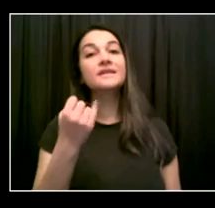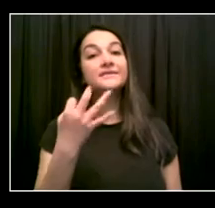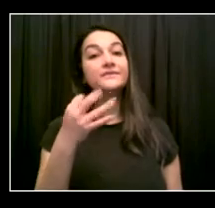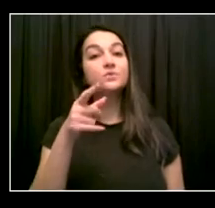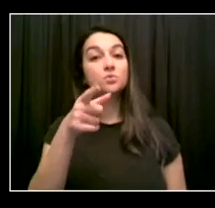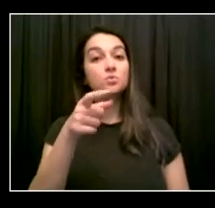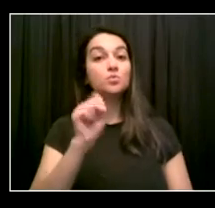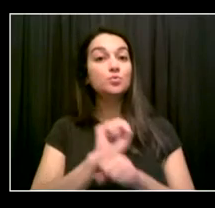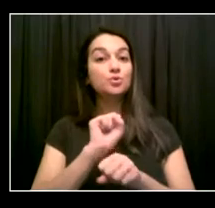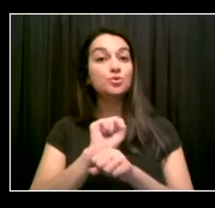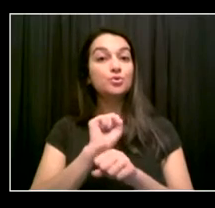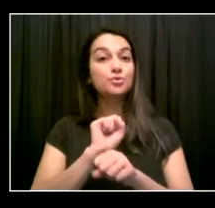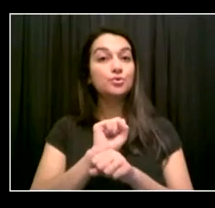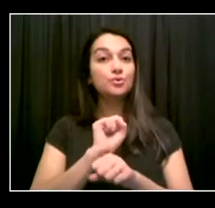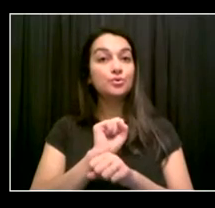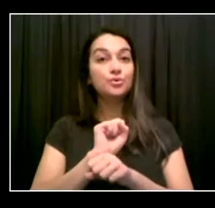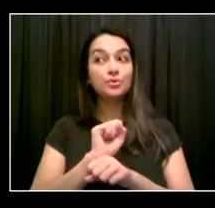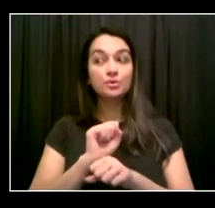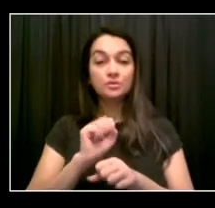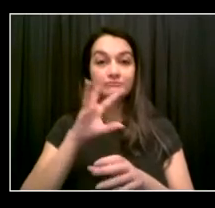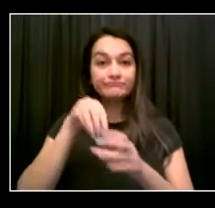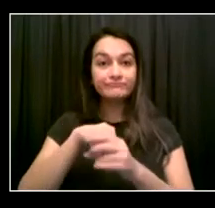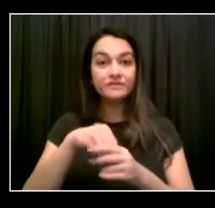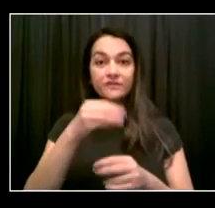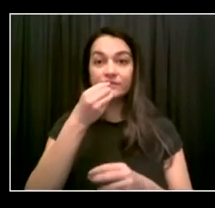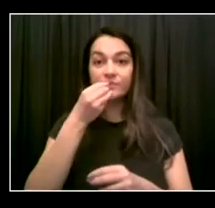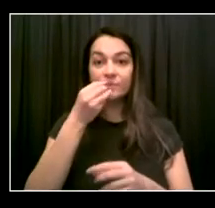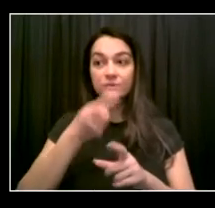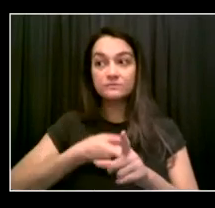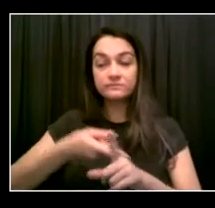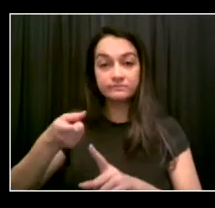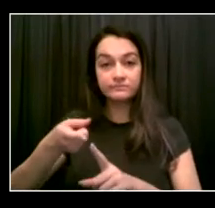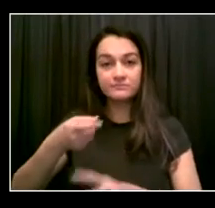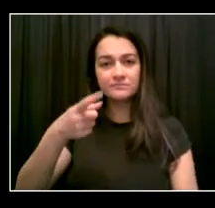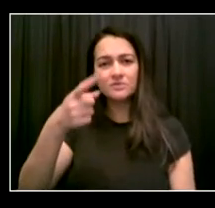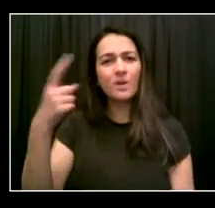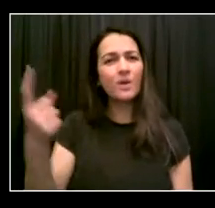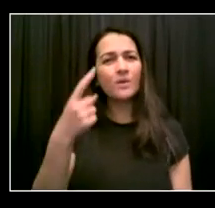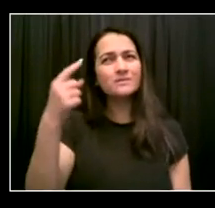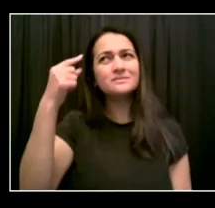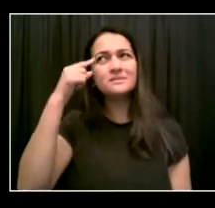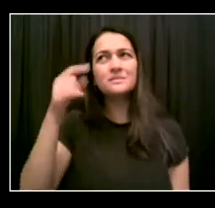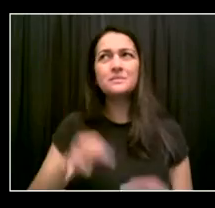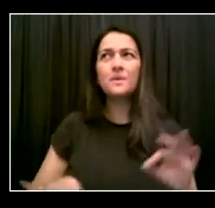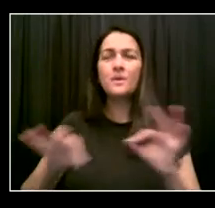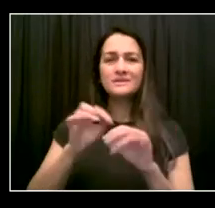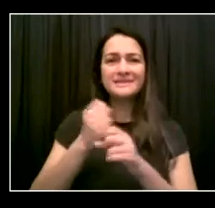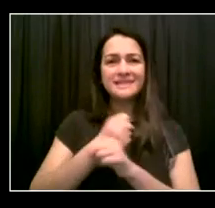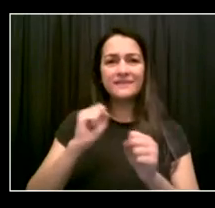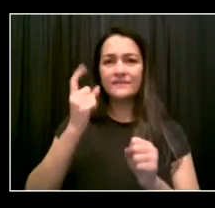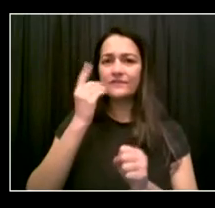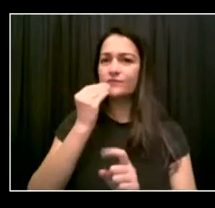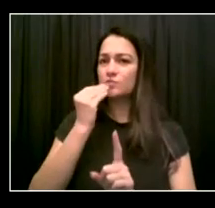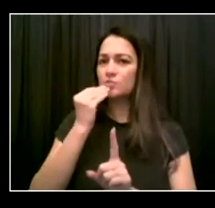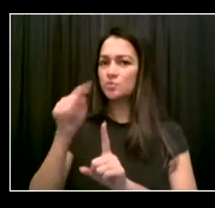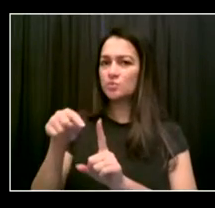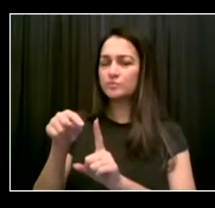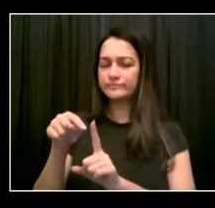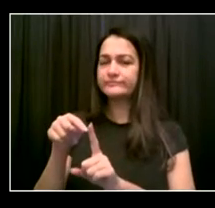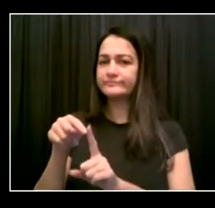And safety is something that we take just as seriously as we do our recipes.